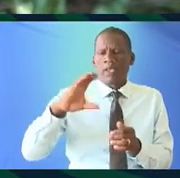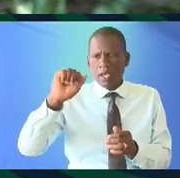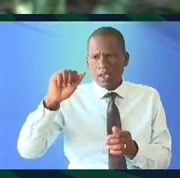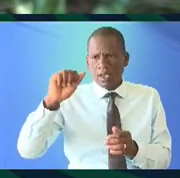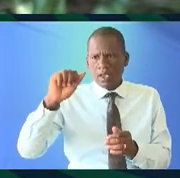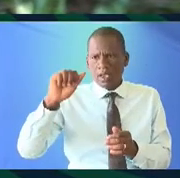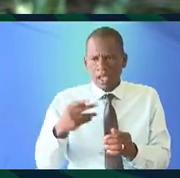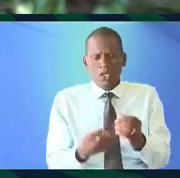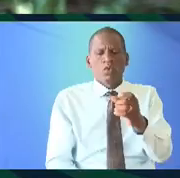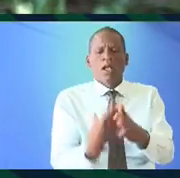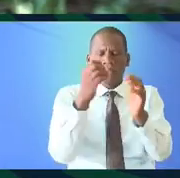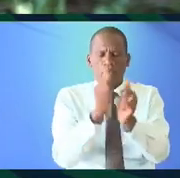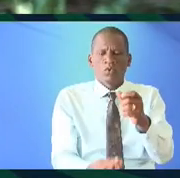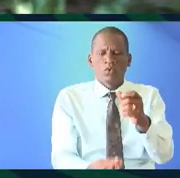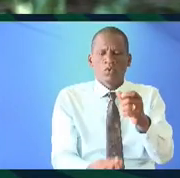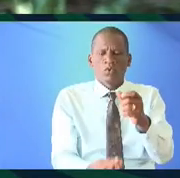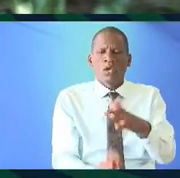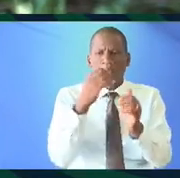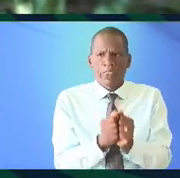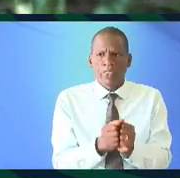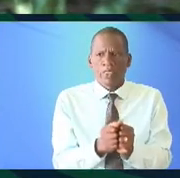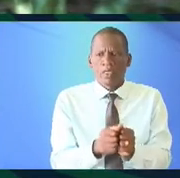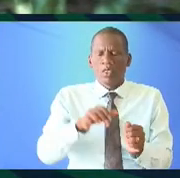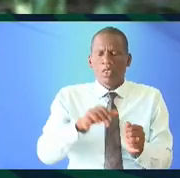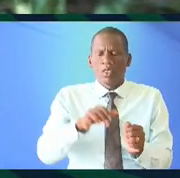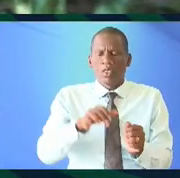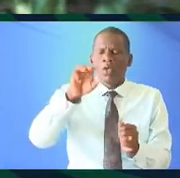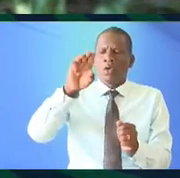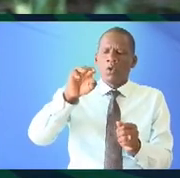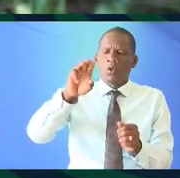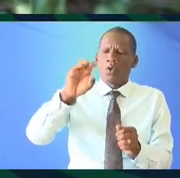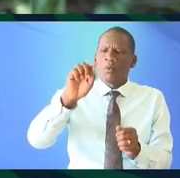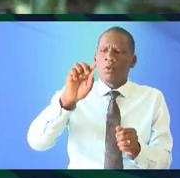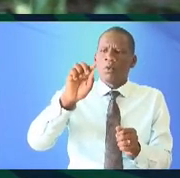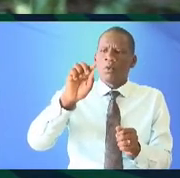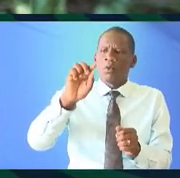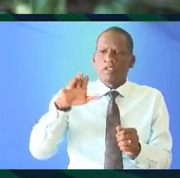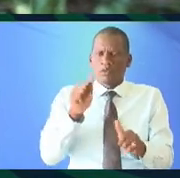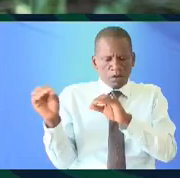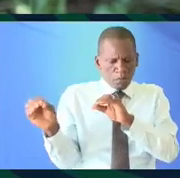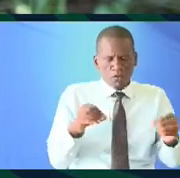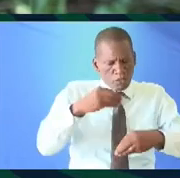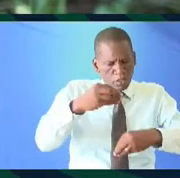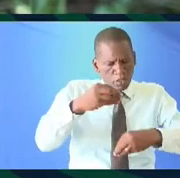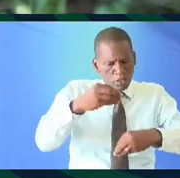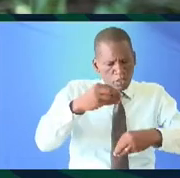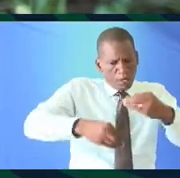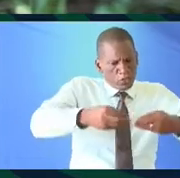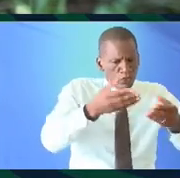Obaga to develop motives that can be transferred onto textile